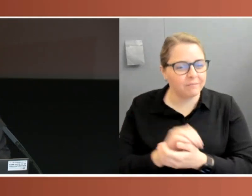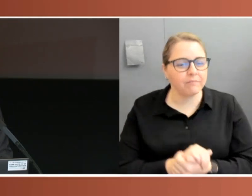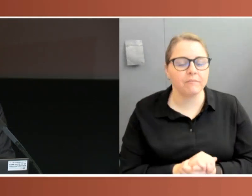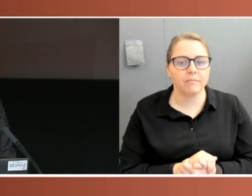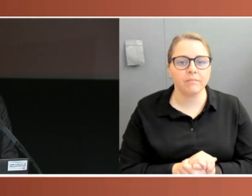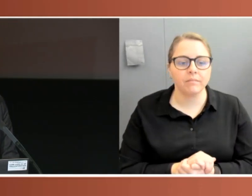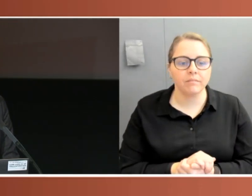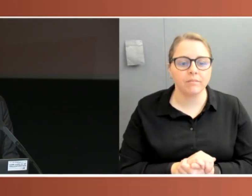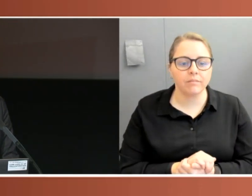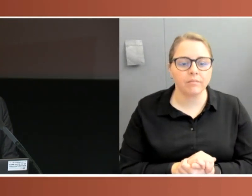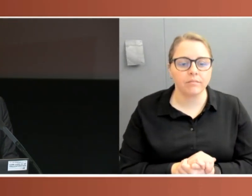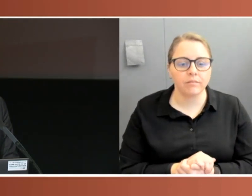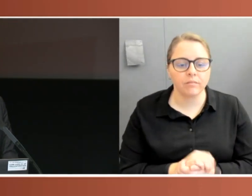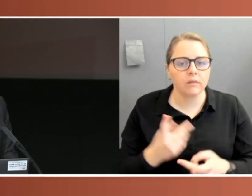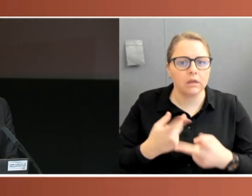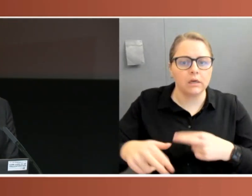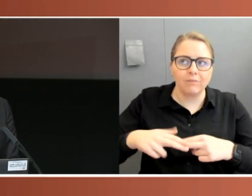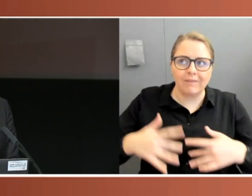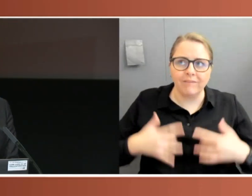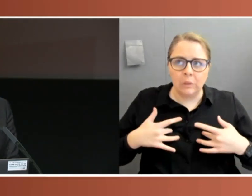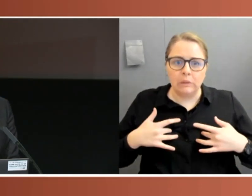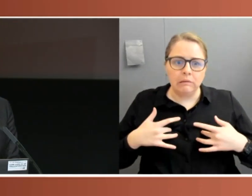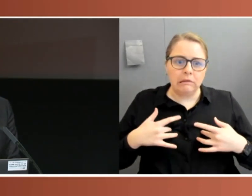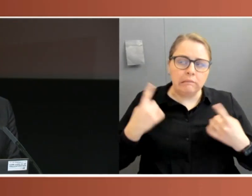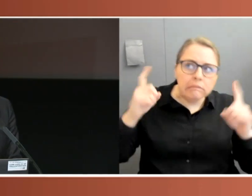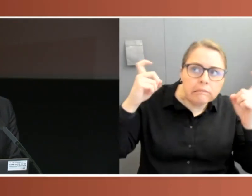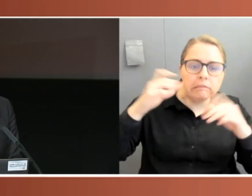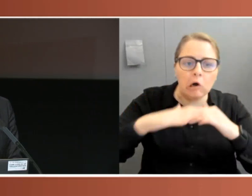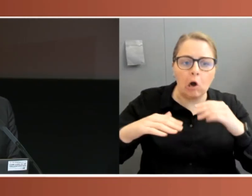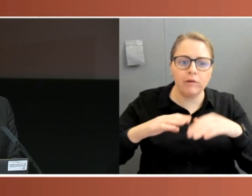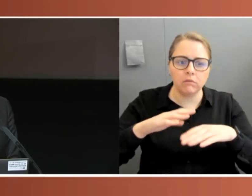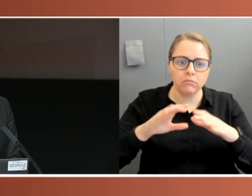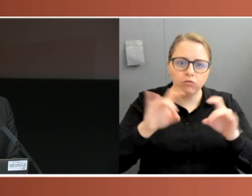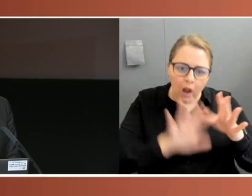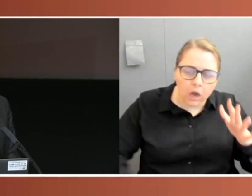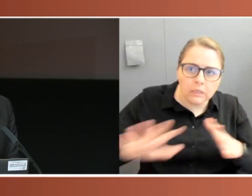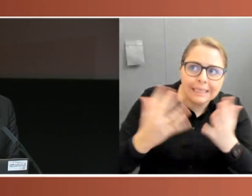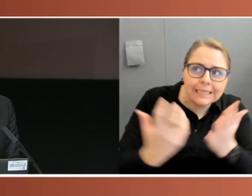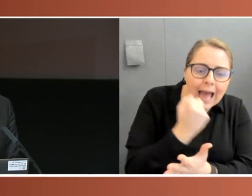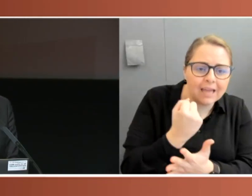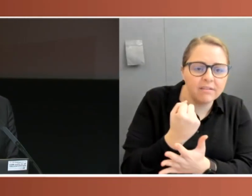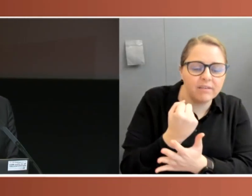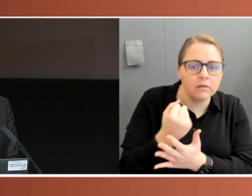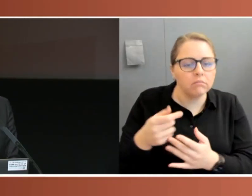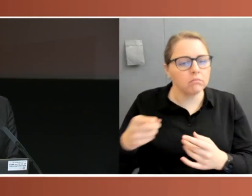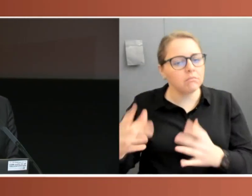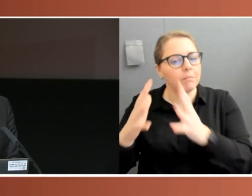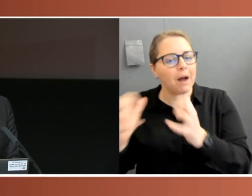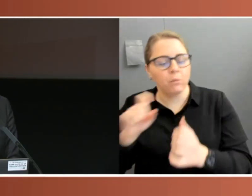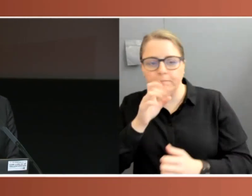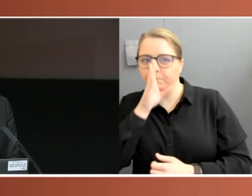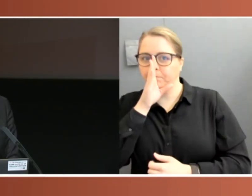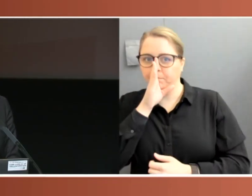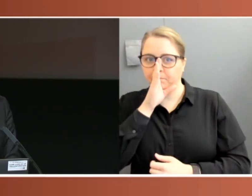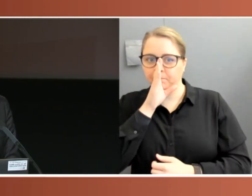you'd expect a fast-moving response and high degrees of secrecy, if only because you can't reveal your plans to the enemy by